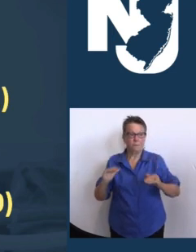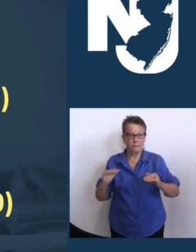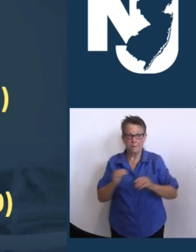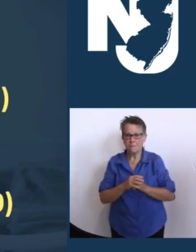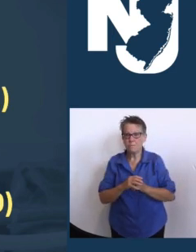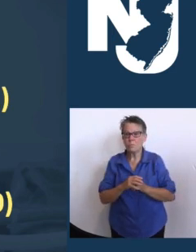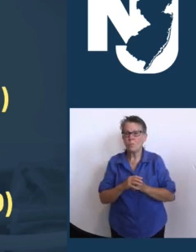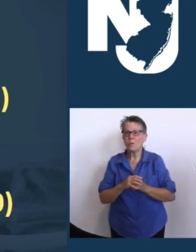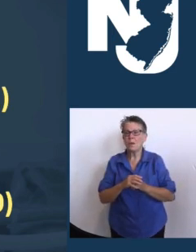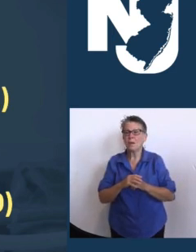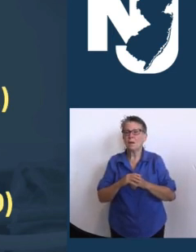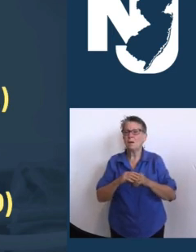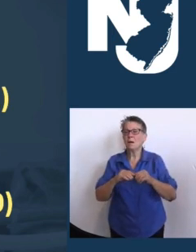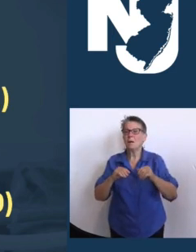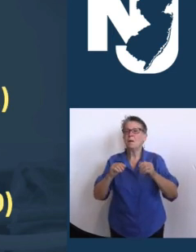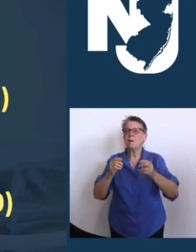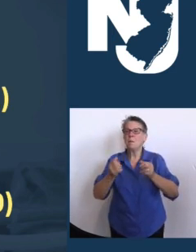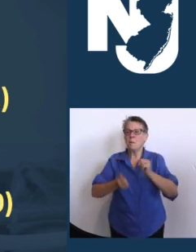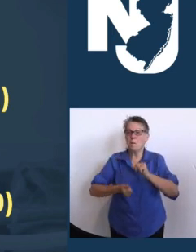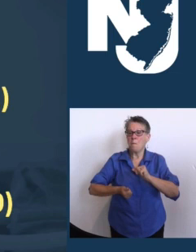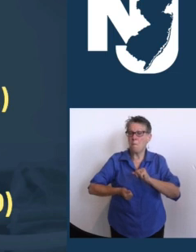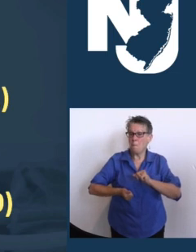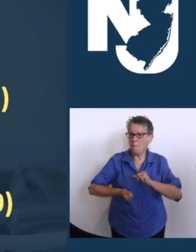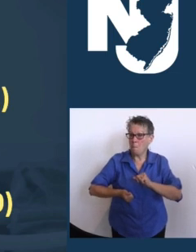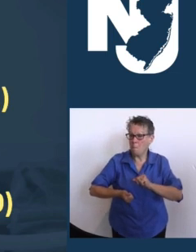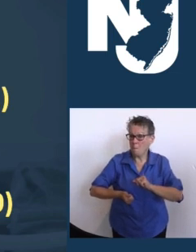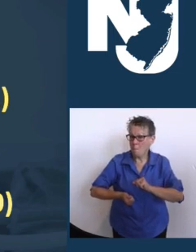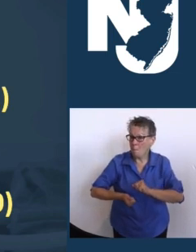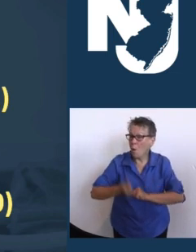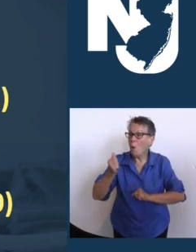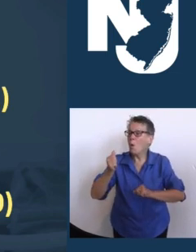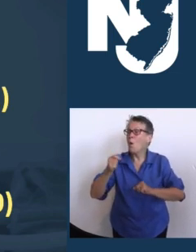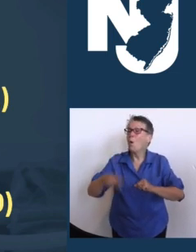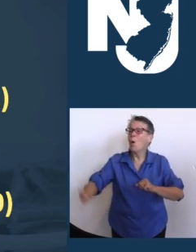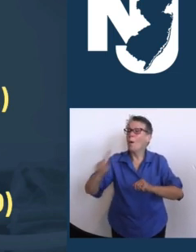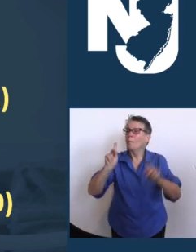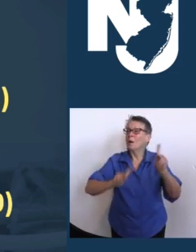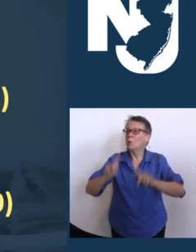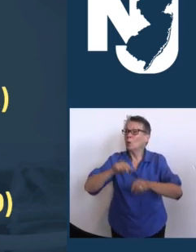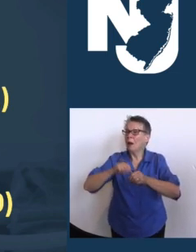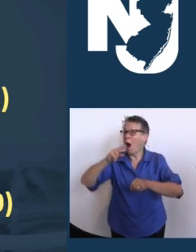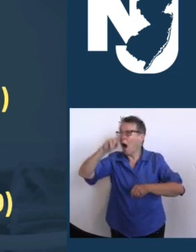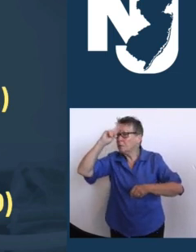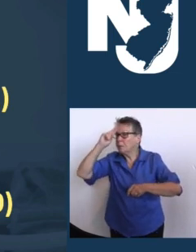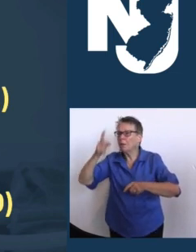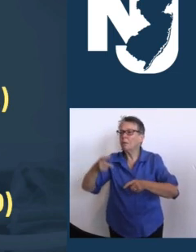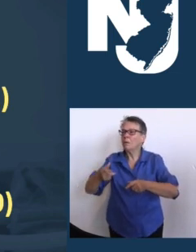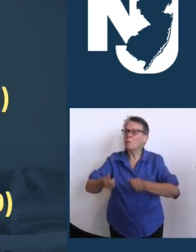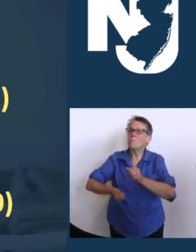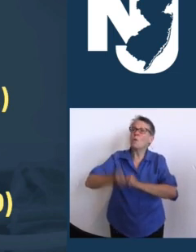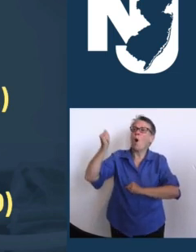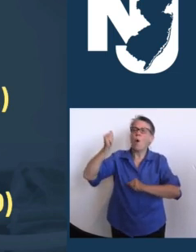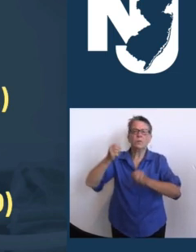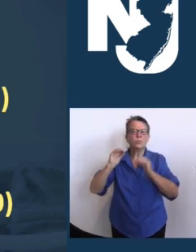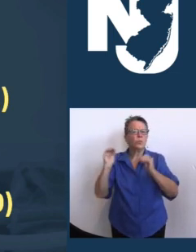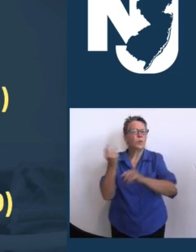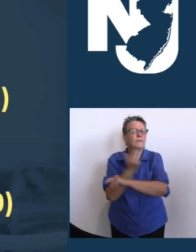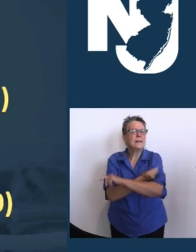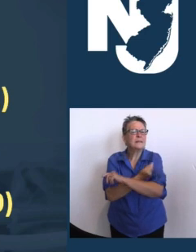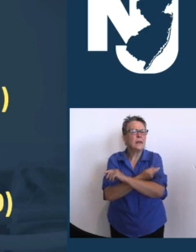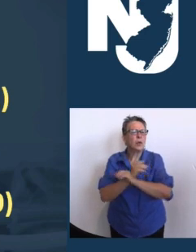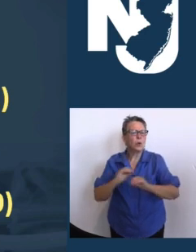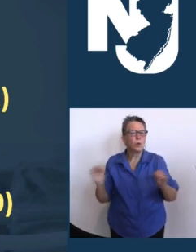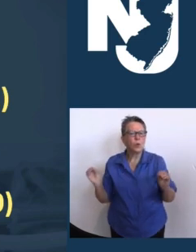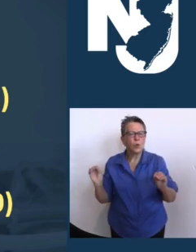are overwhelmingly either unvaccinated or under-vaccinated. There is simply no other way to interpret this